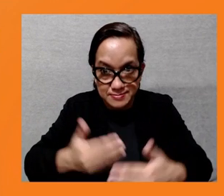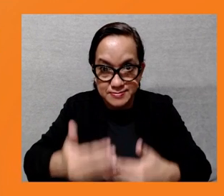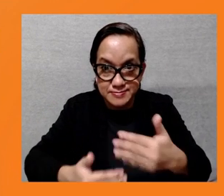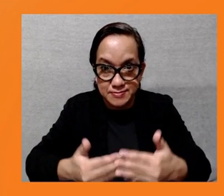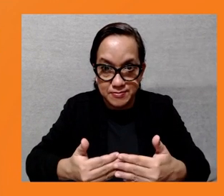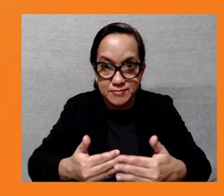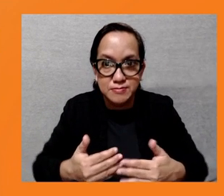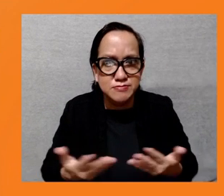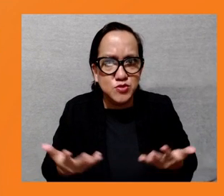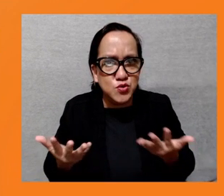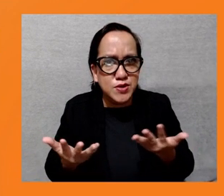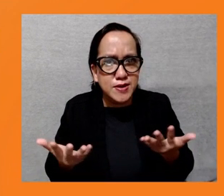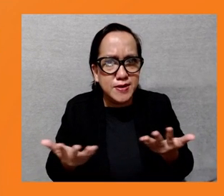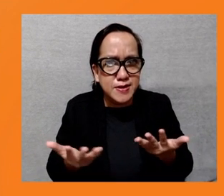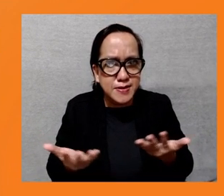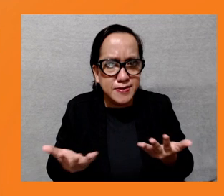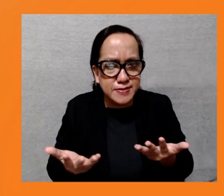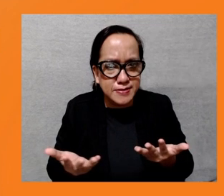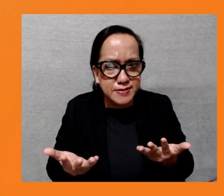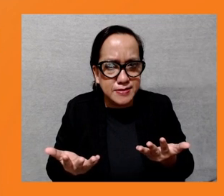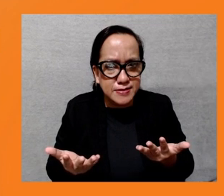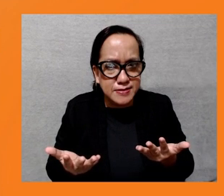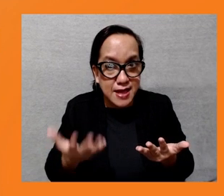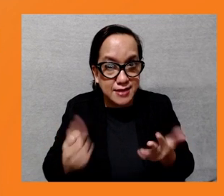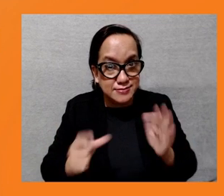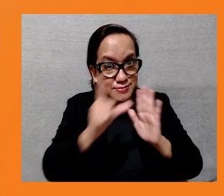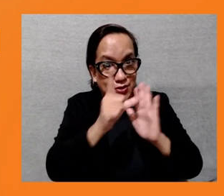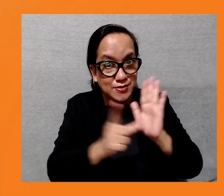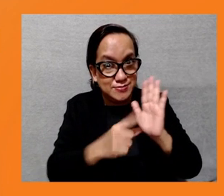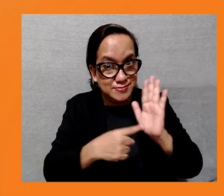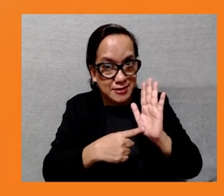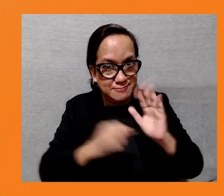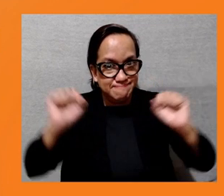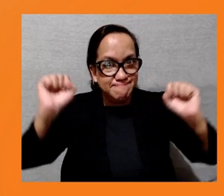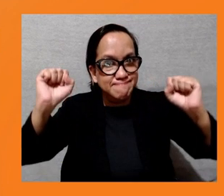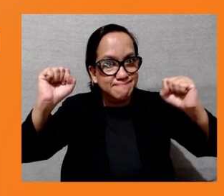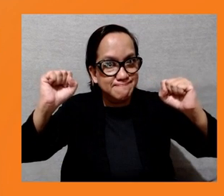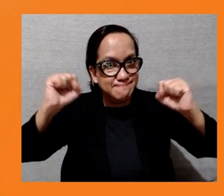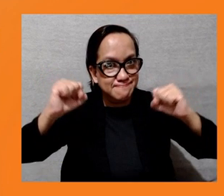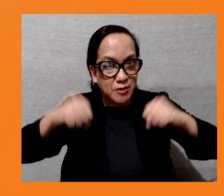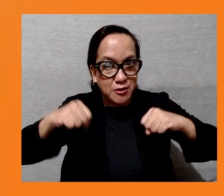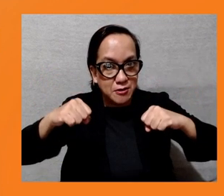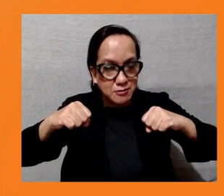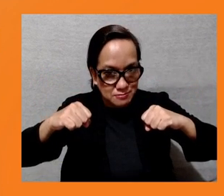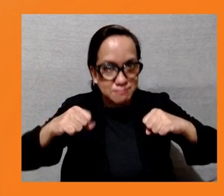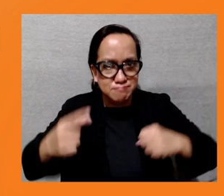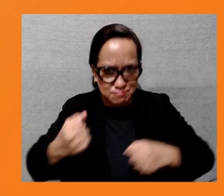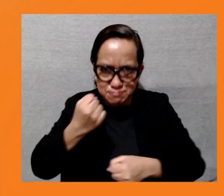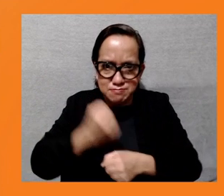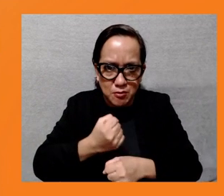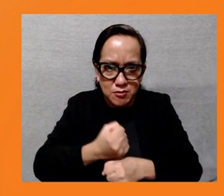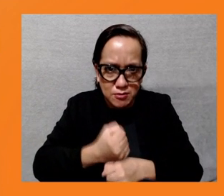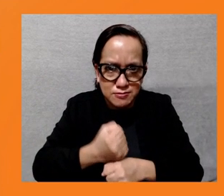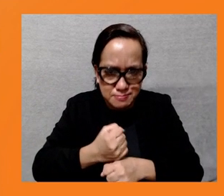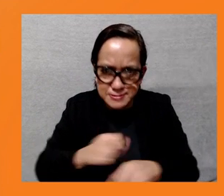legal agreements which require the implementation of the core labour standards. We do some due diligence on that, but